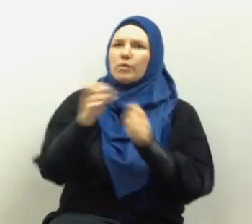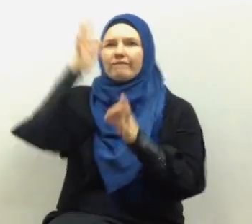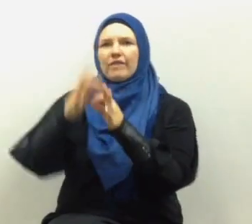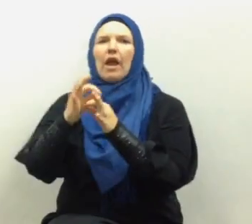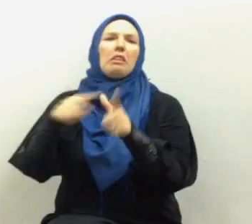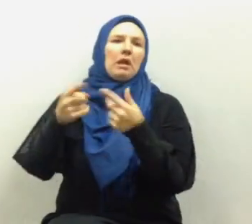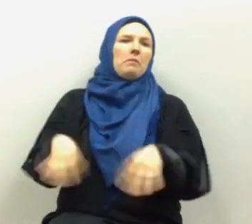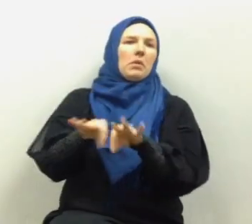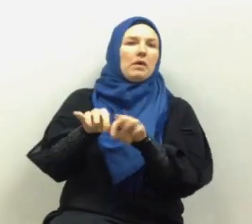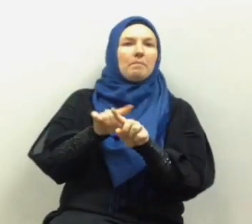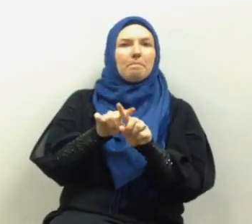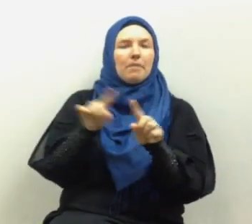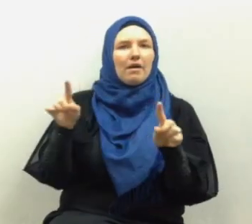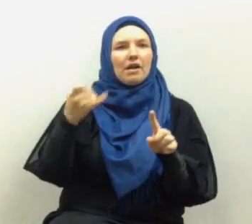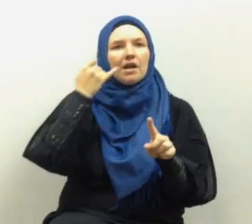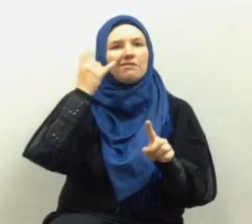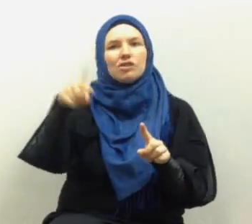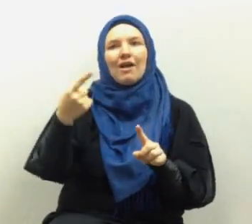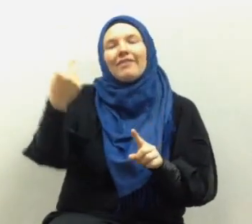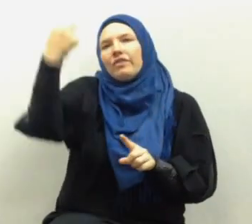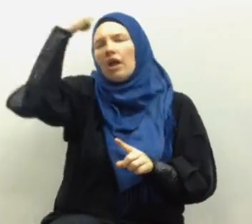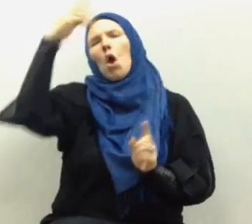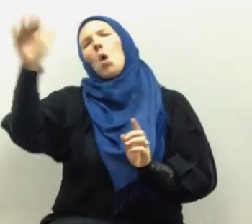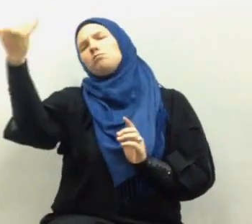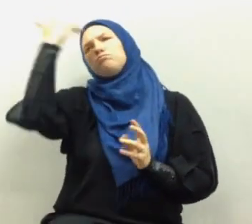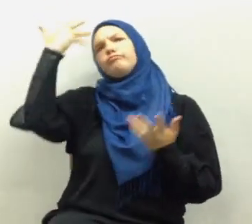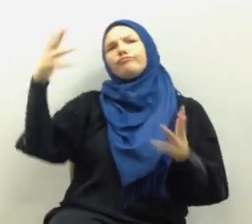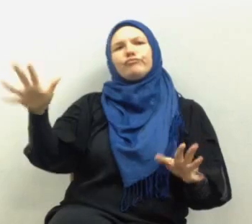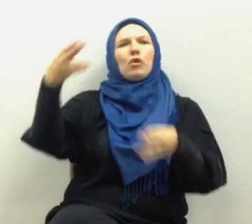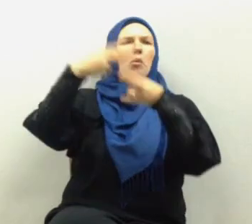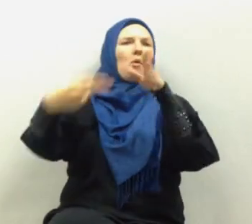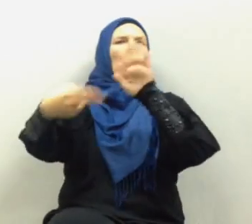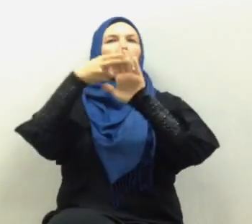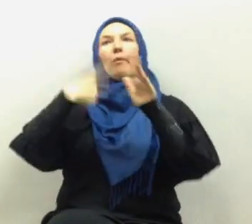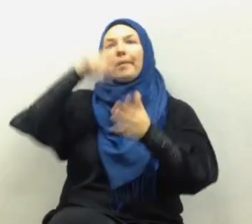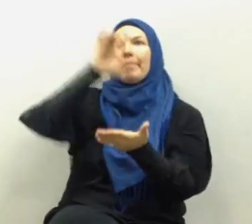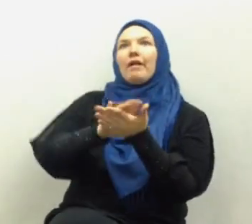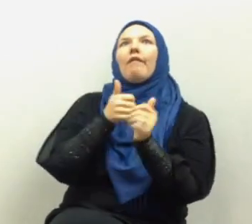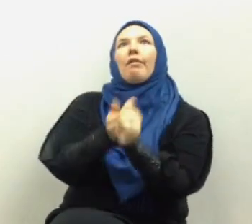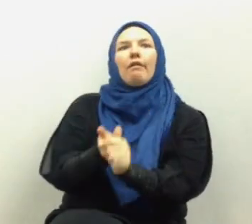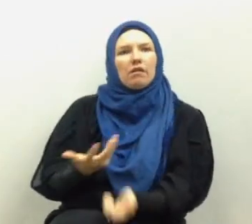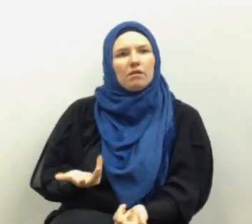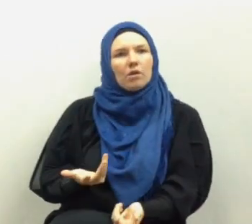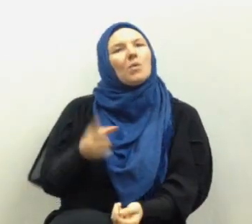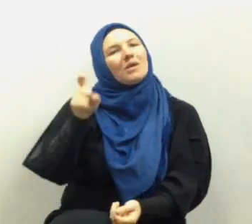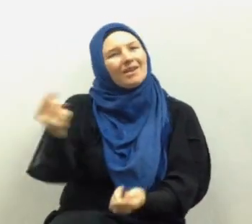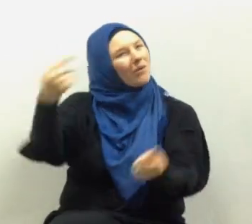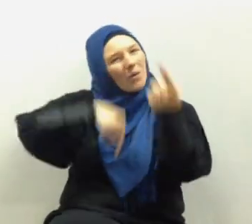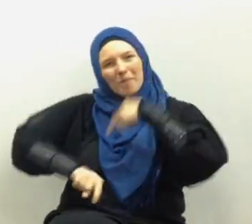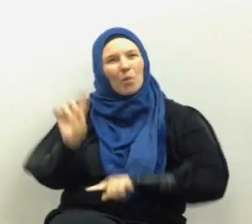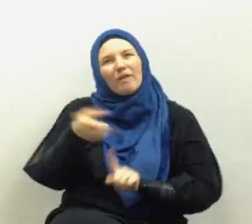submission both in faith and in commitment we need to go back to the sources